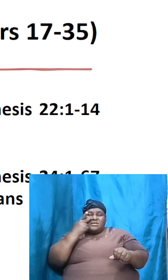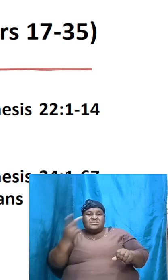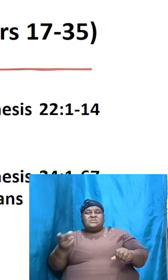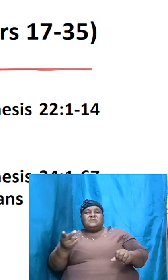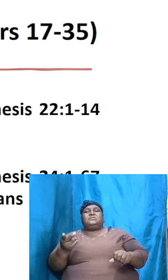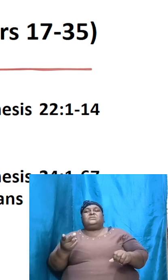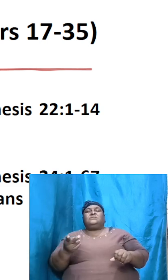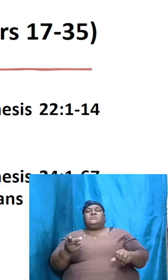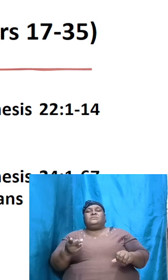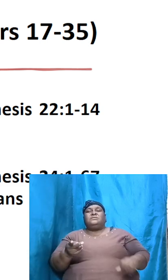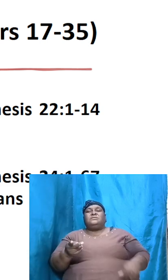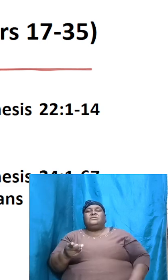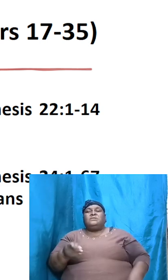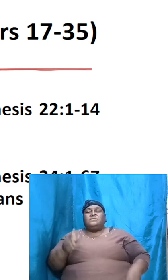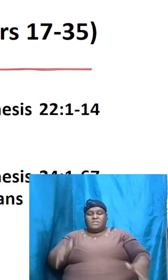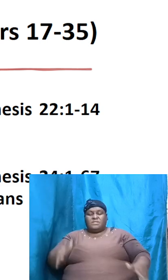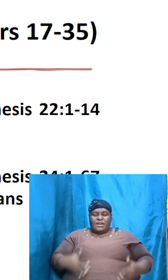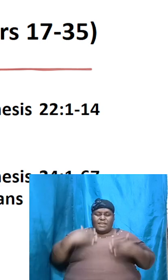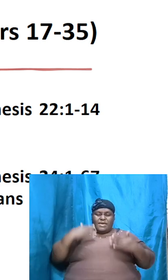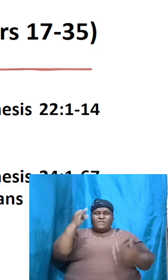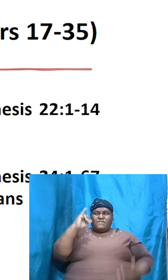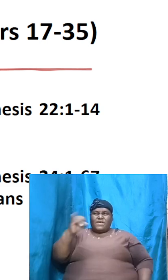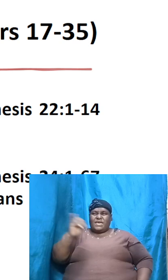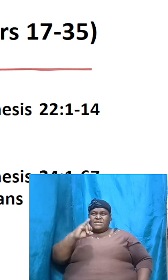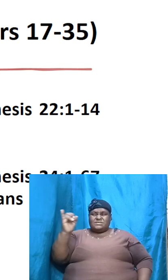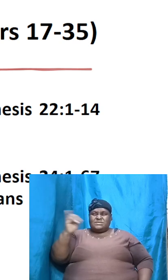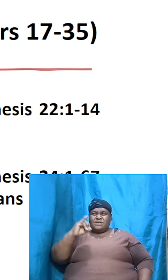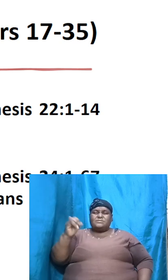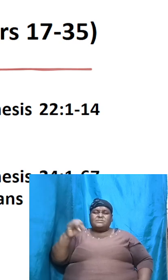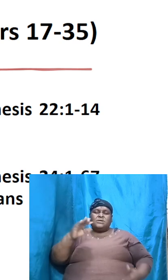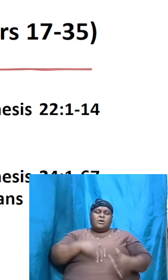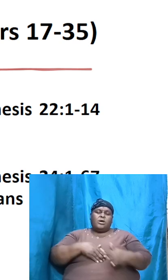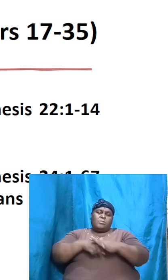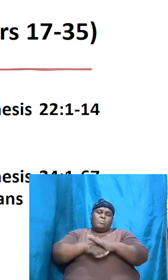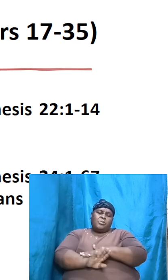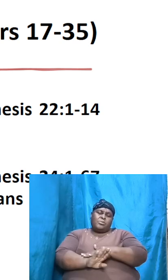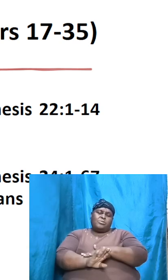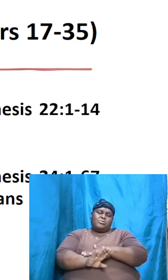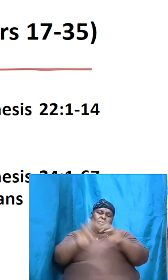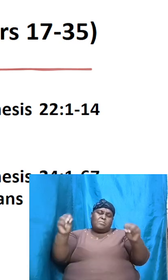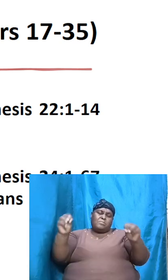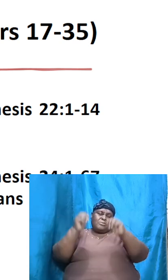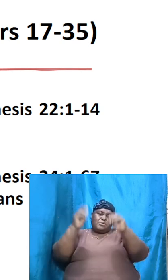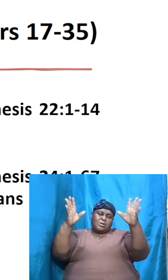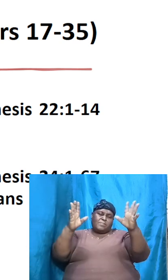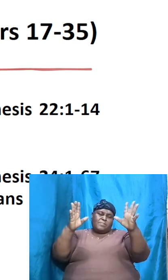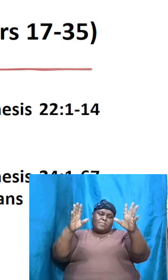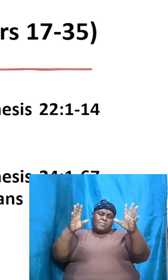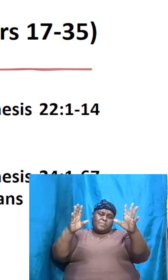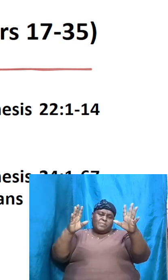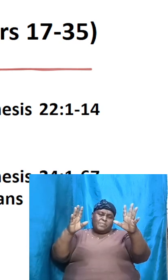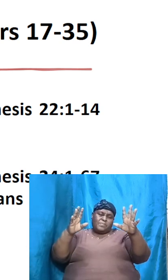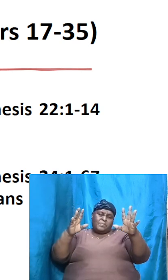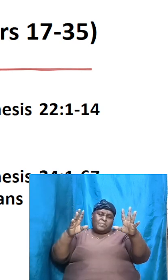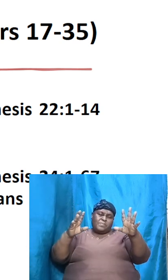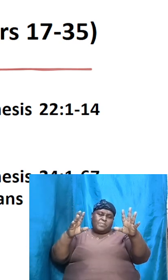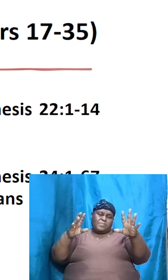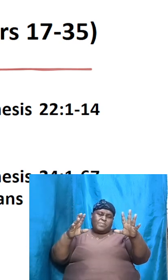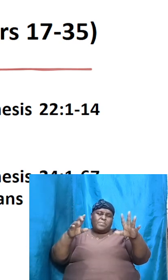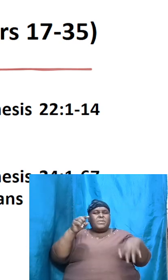far in the life of Isaac his birth which was miraculous the fact that he was